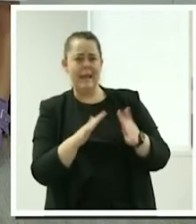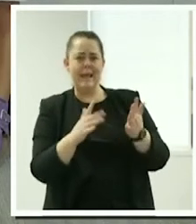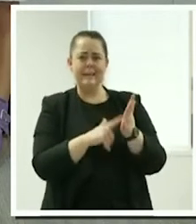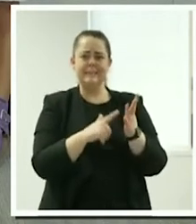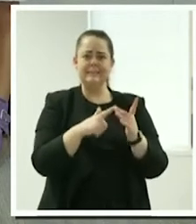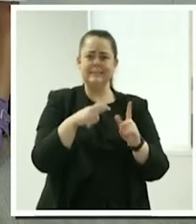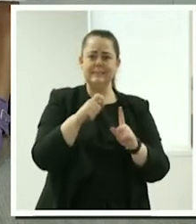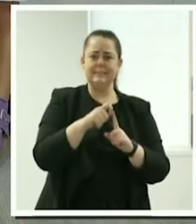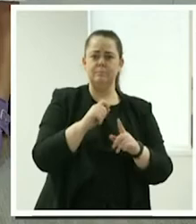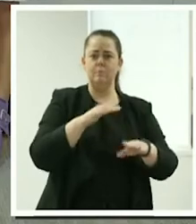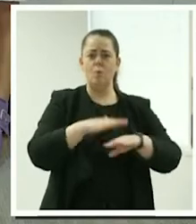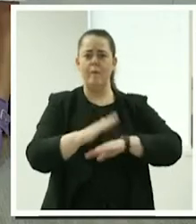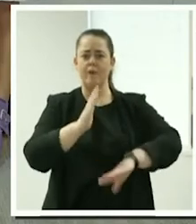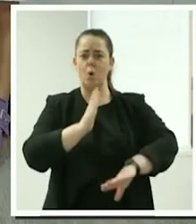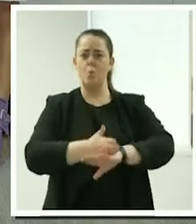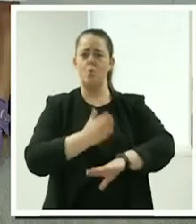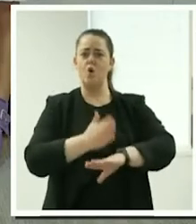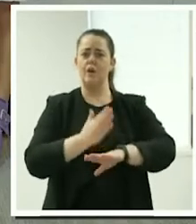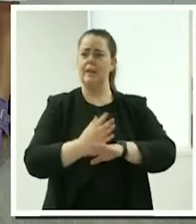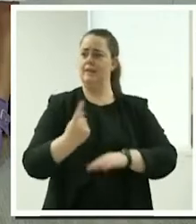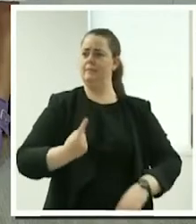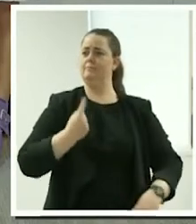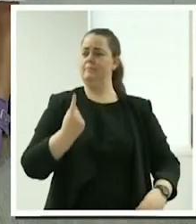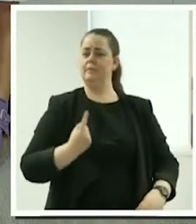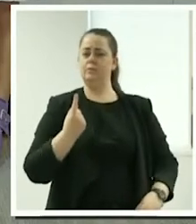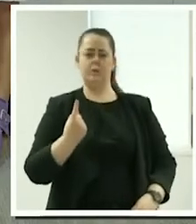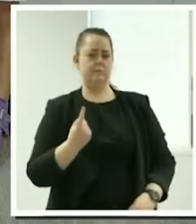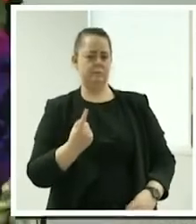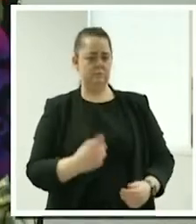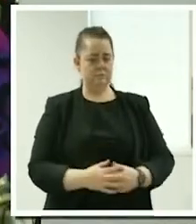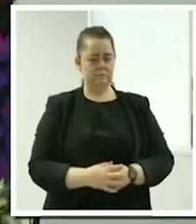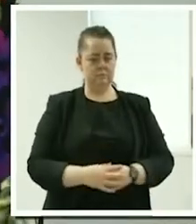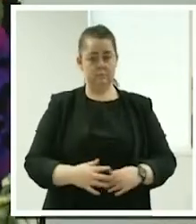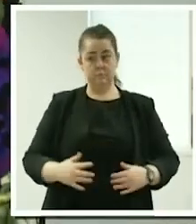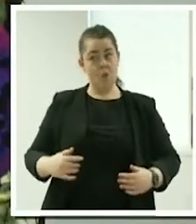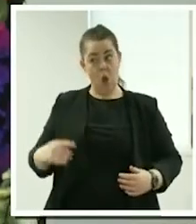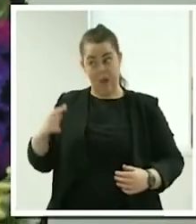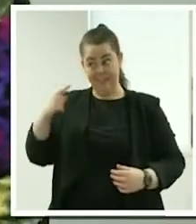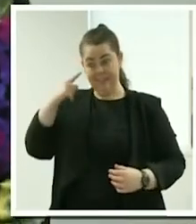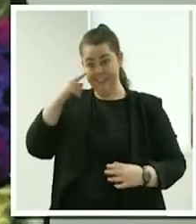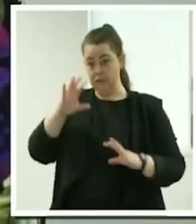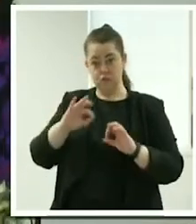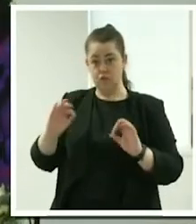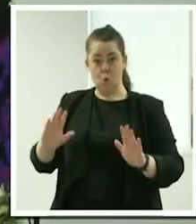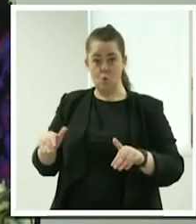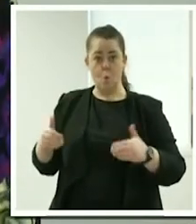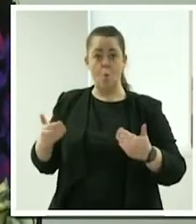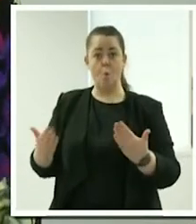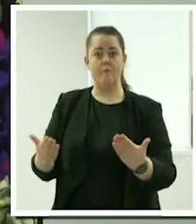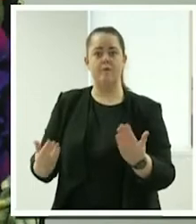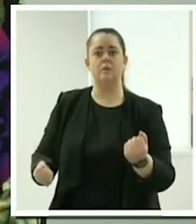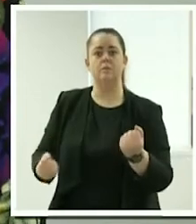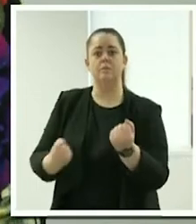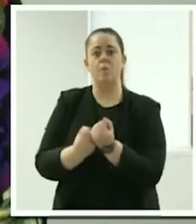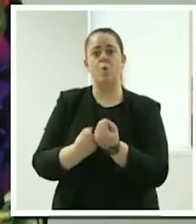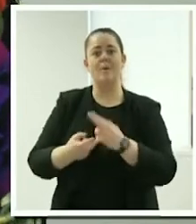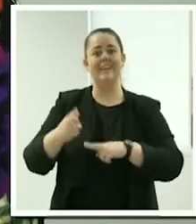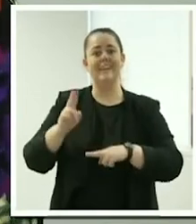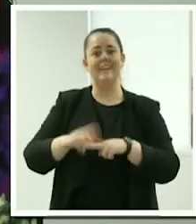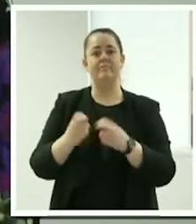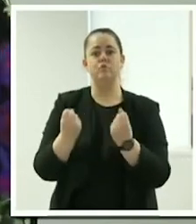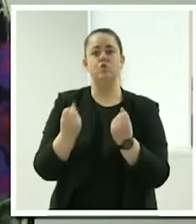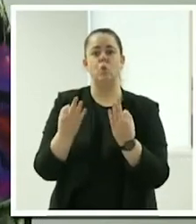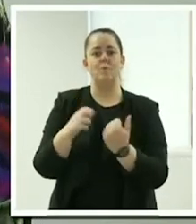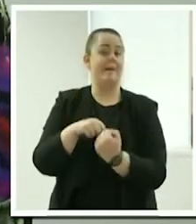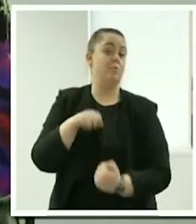operating working independently? Jo. think don't offer support if you're not qualified to